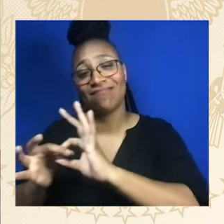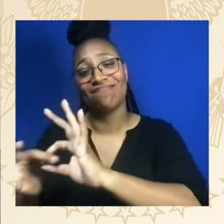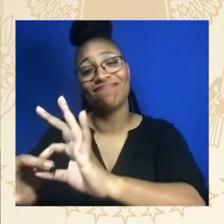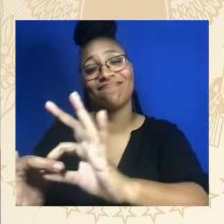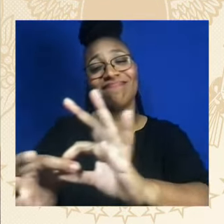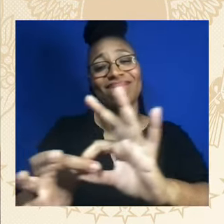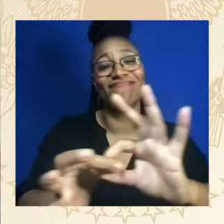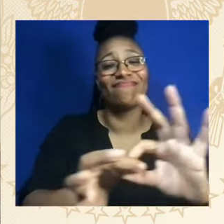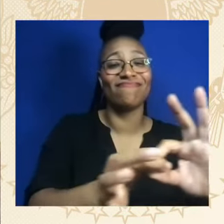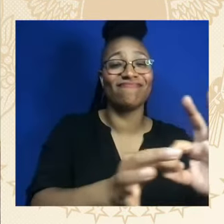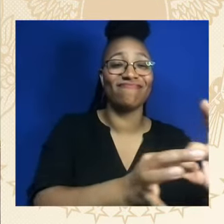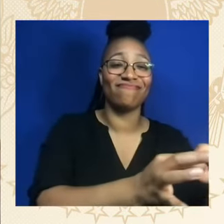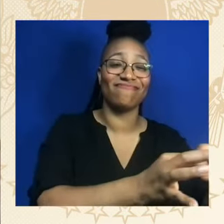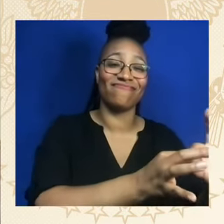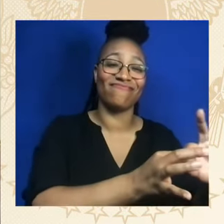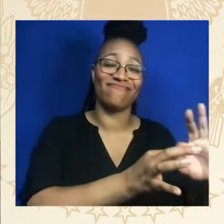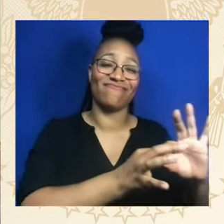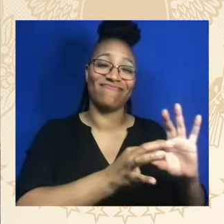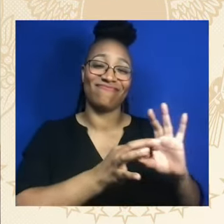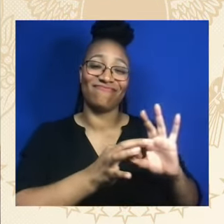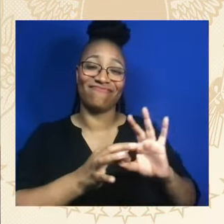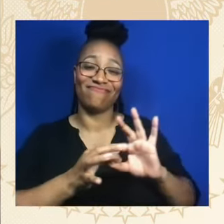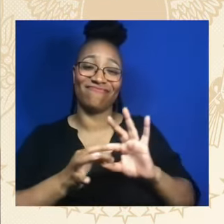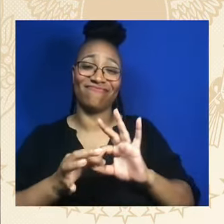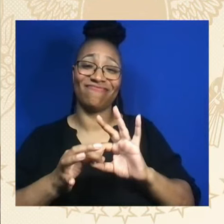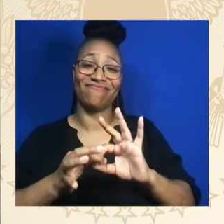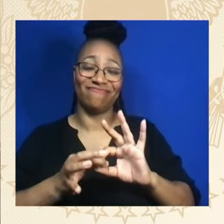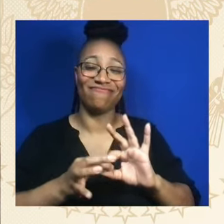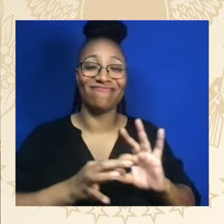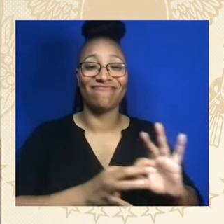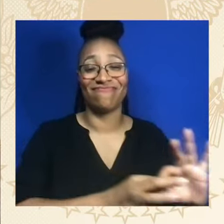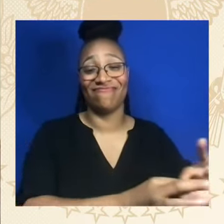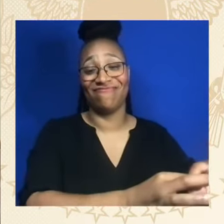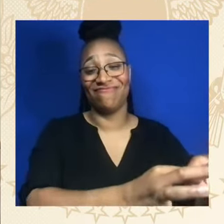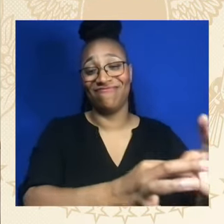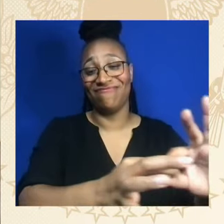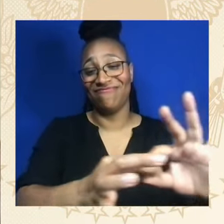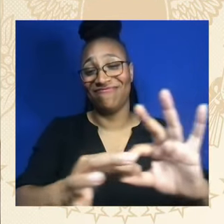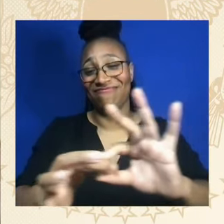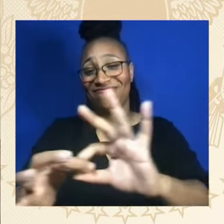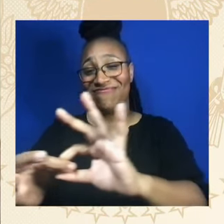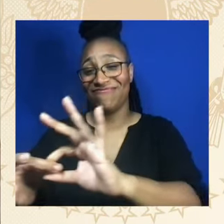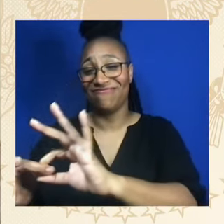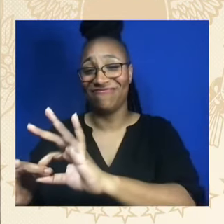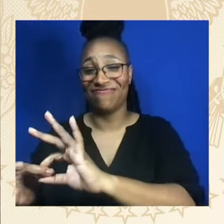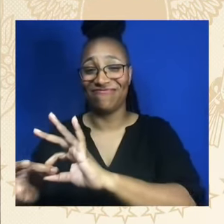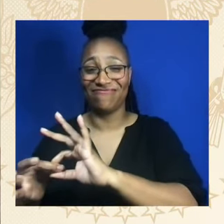forever stand True to our God